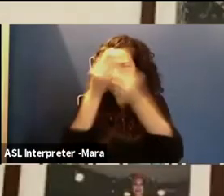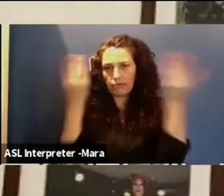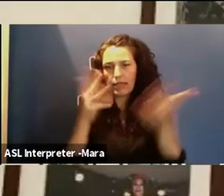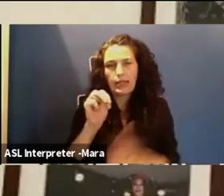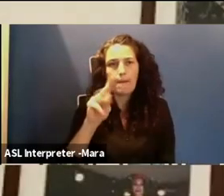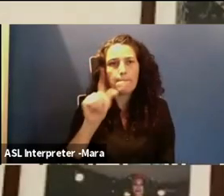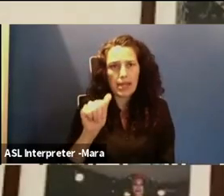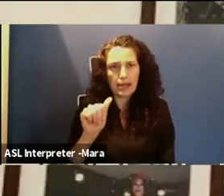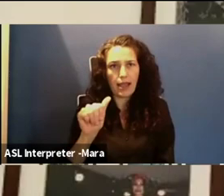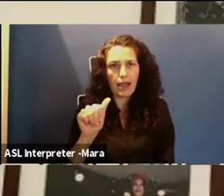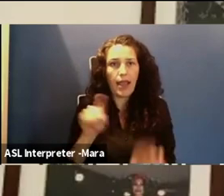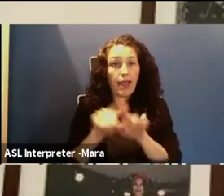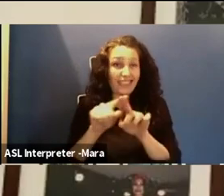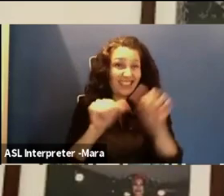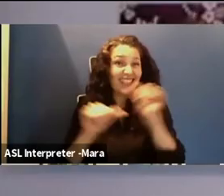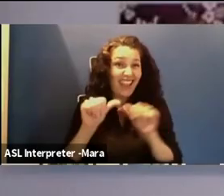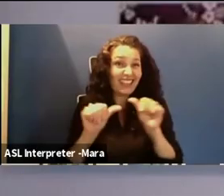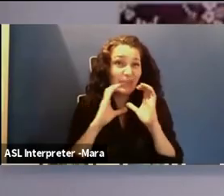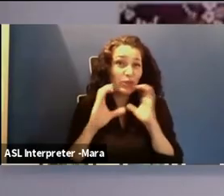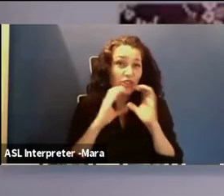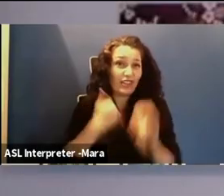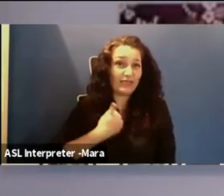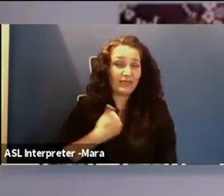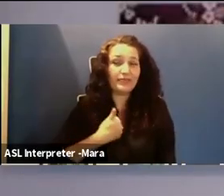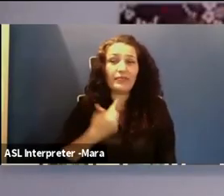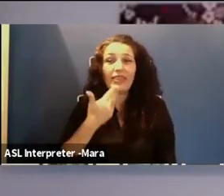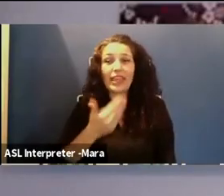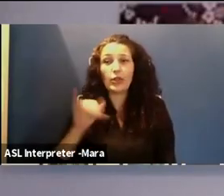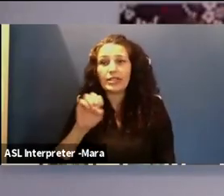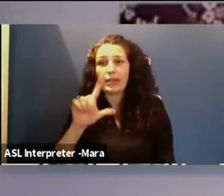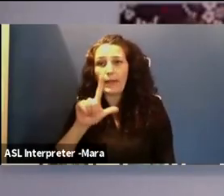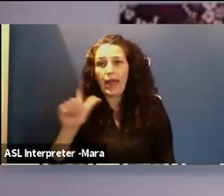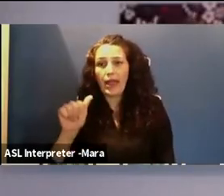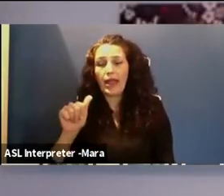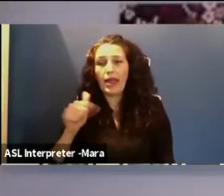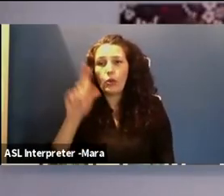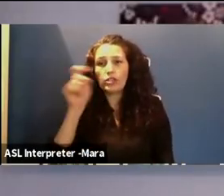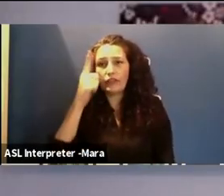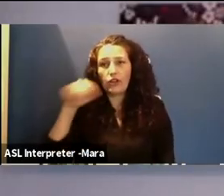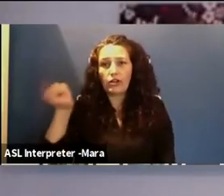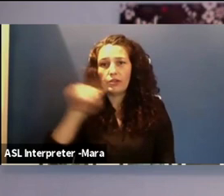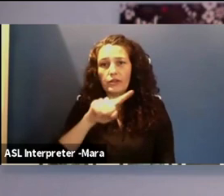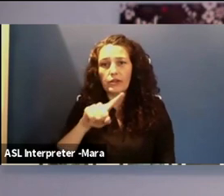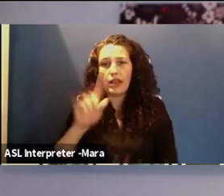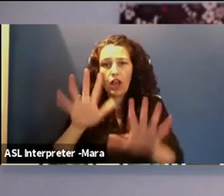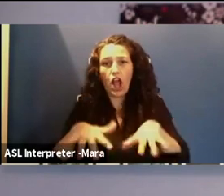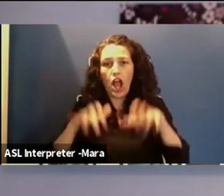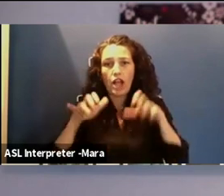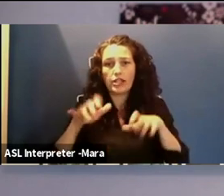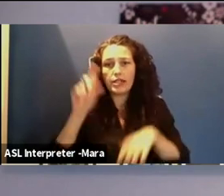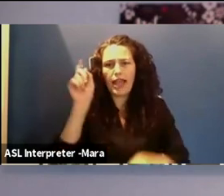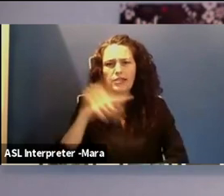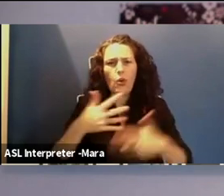That's great. Thank you. So our next question looks like a question for all of you. And, uh, this audience member is asking